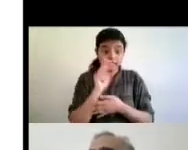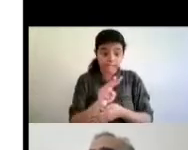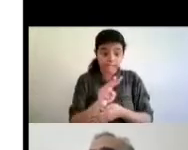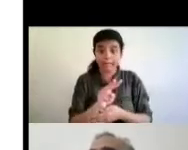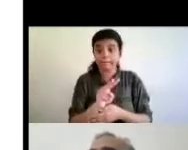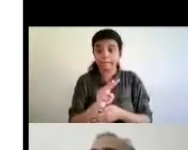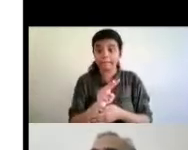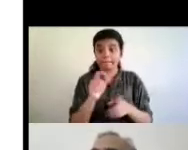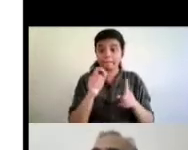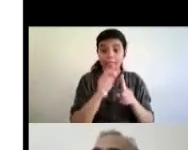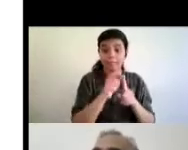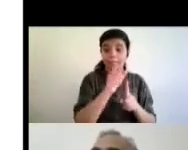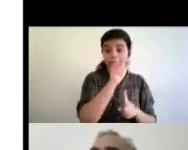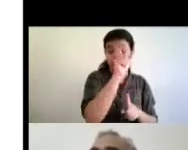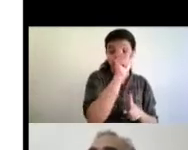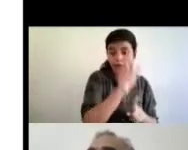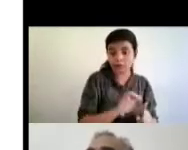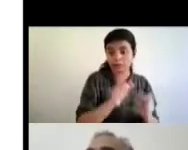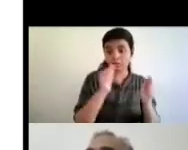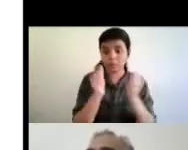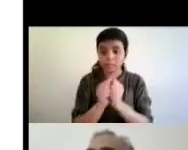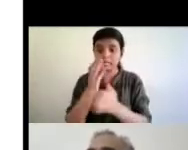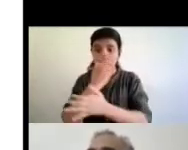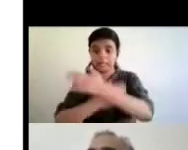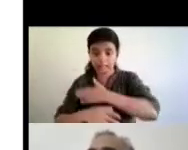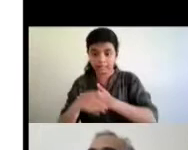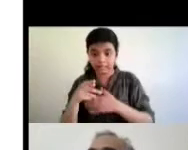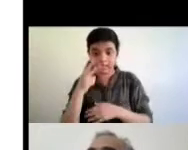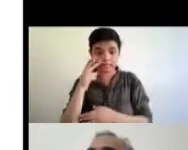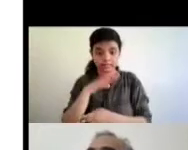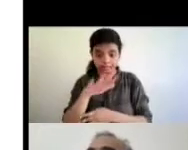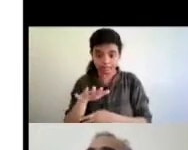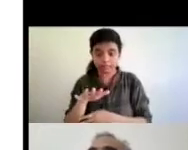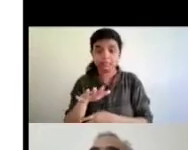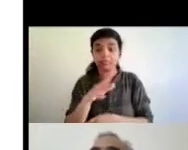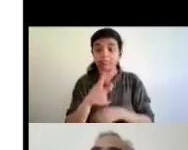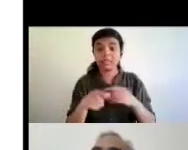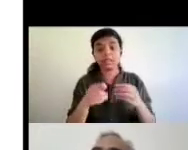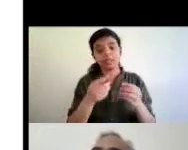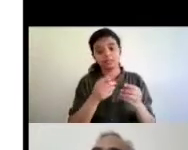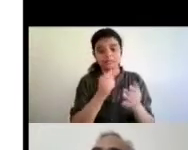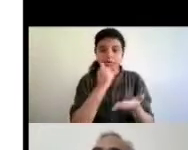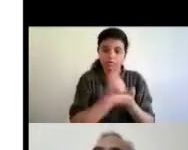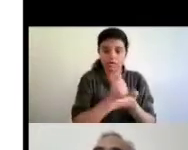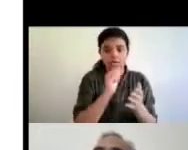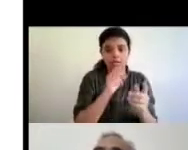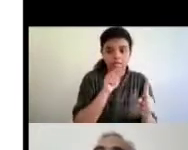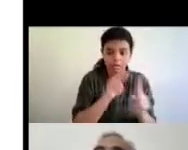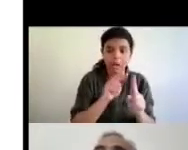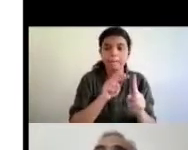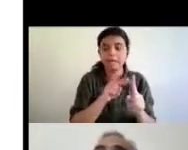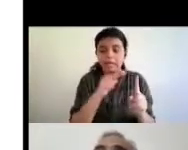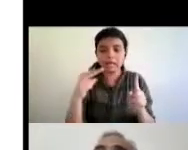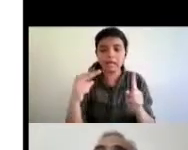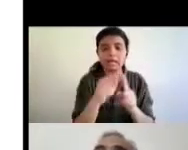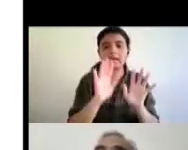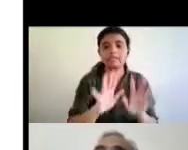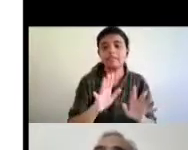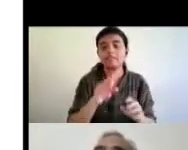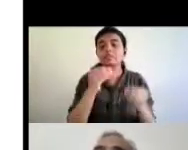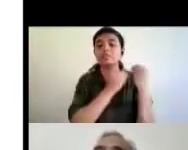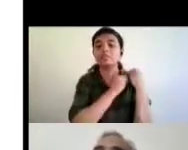with brain disabilities it also acknowledges the duties of the stakeholders uh